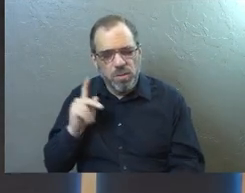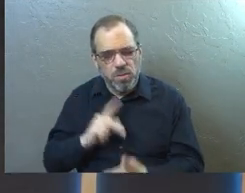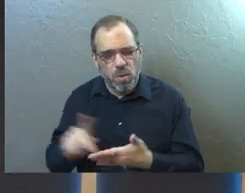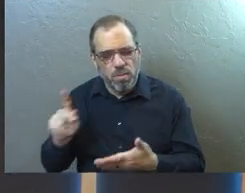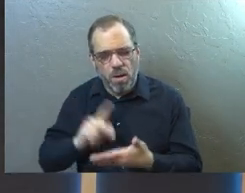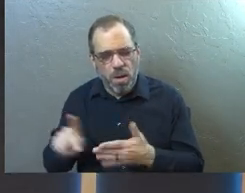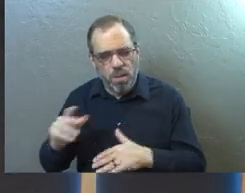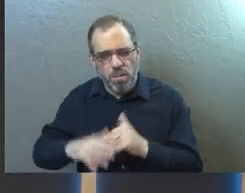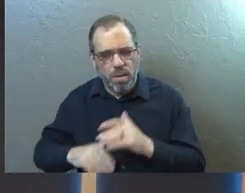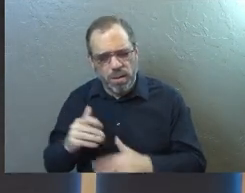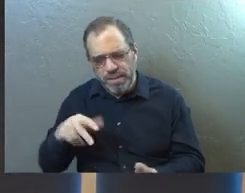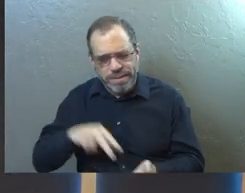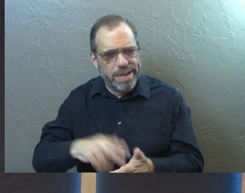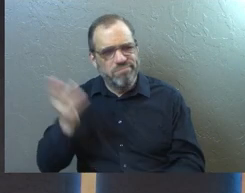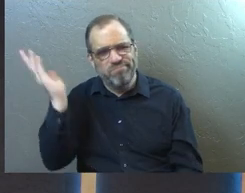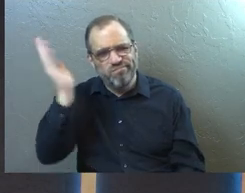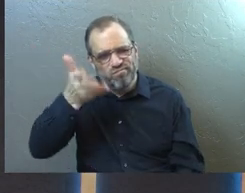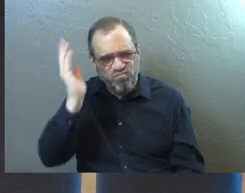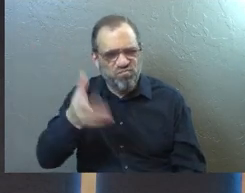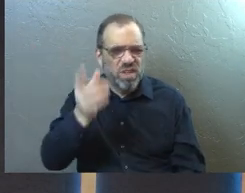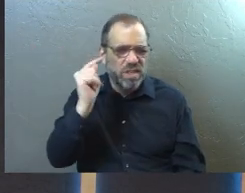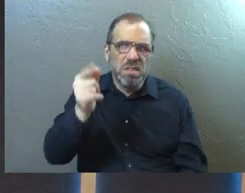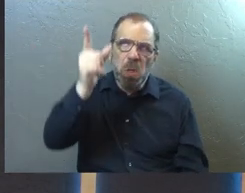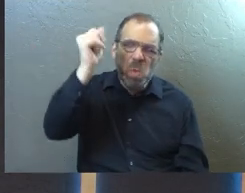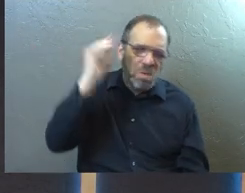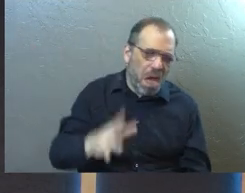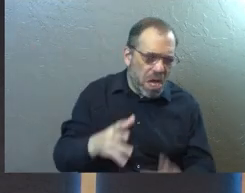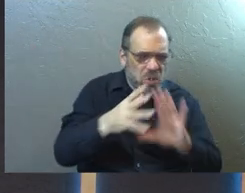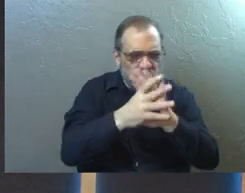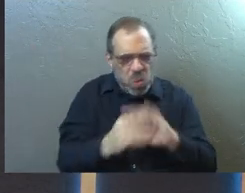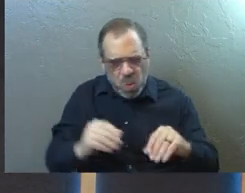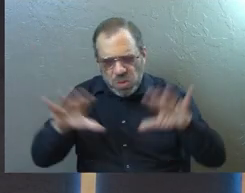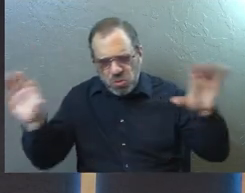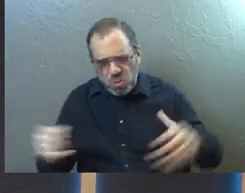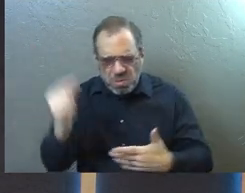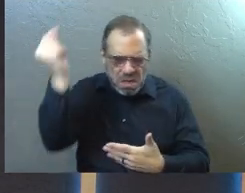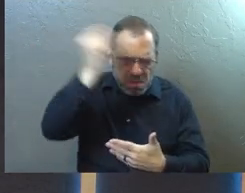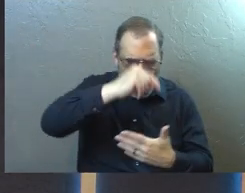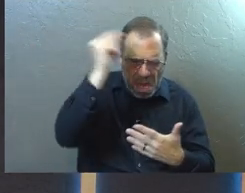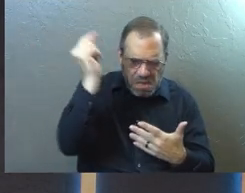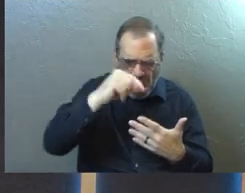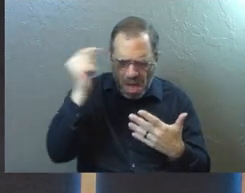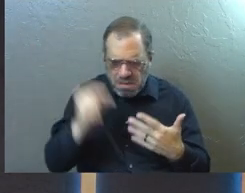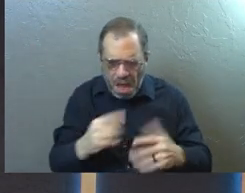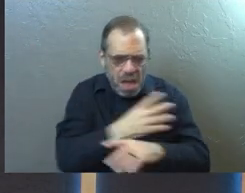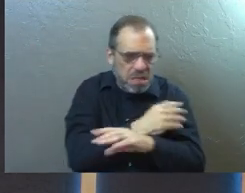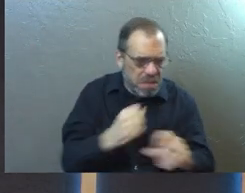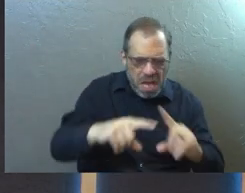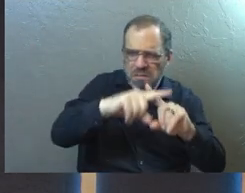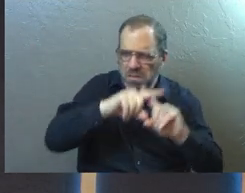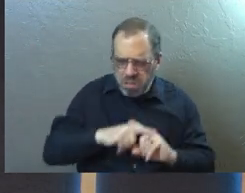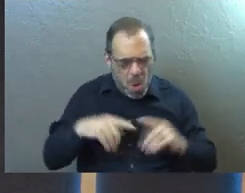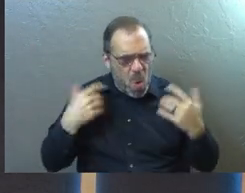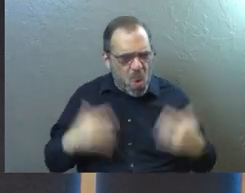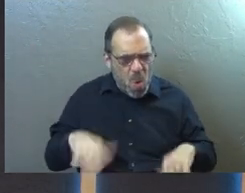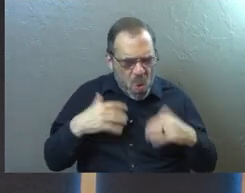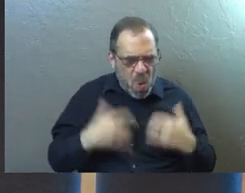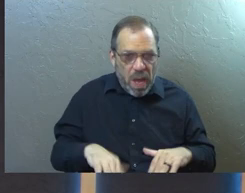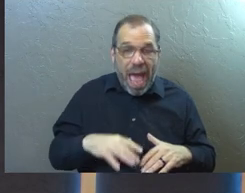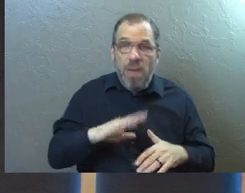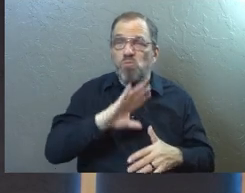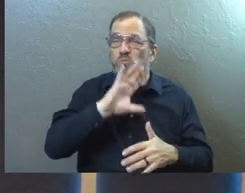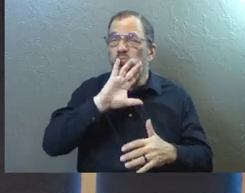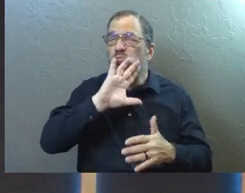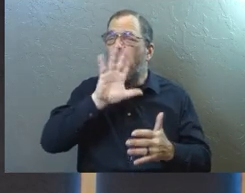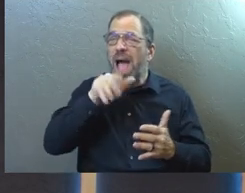Barnabas give testimony. Here's all these beautiful things God has been doing. Here's how the church is growing. Here's how lives are being changed and impacted. And then in